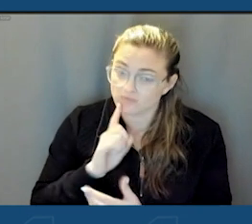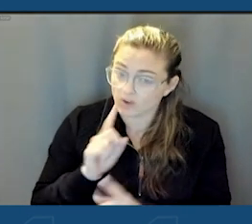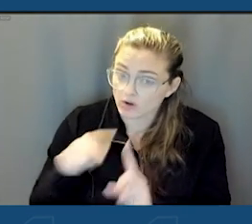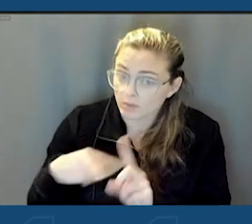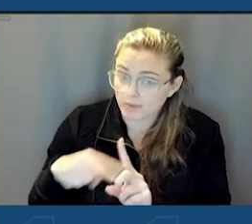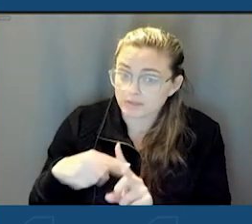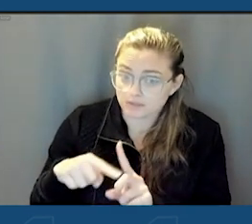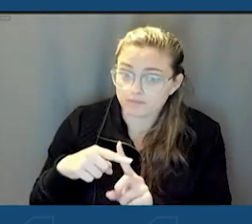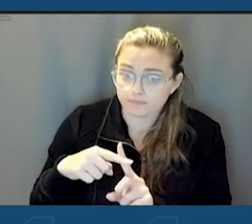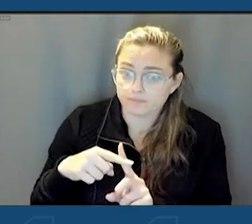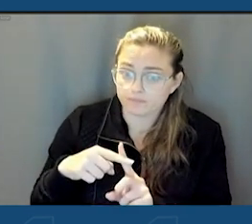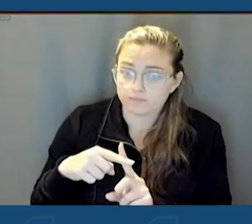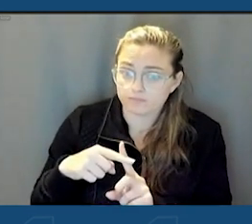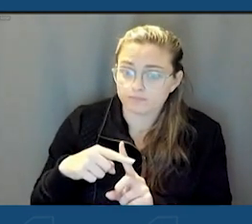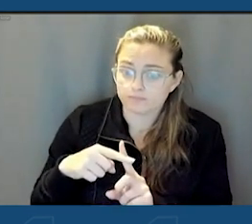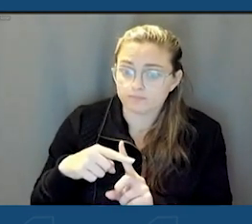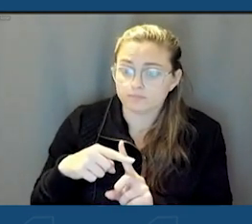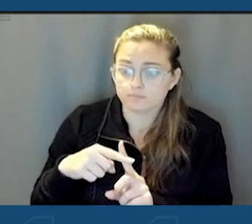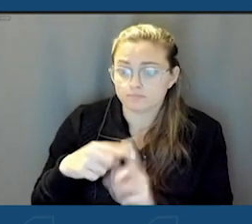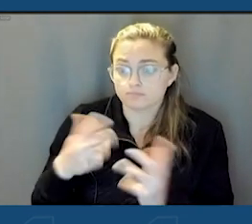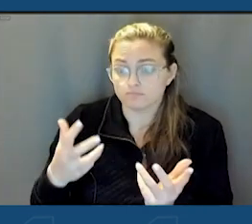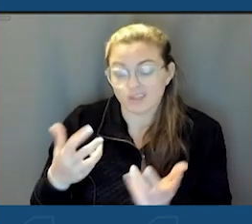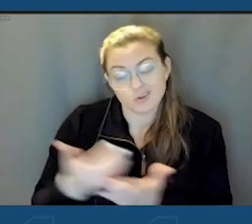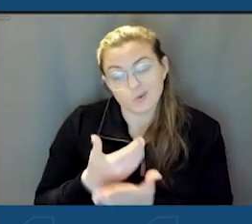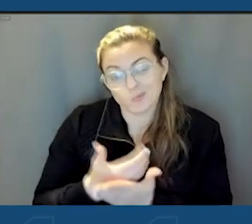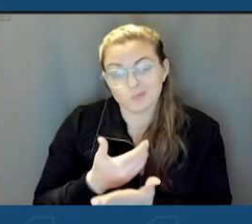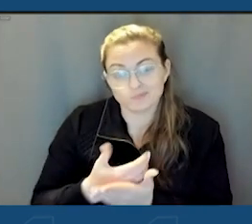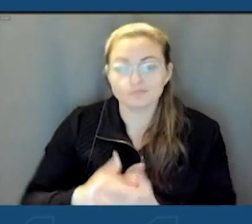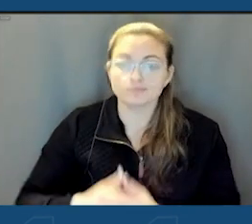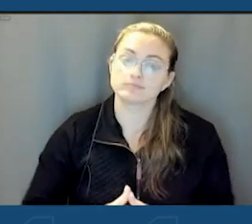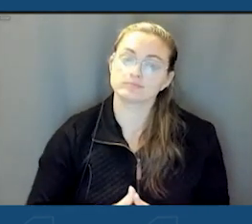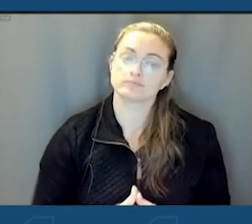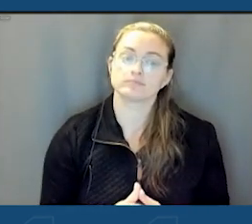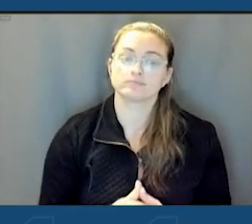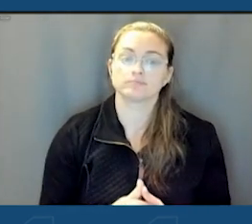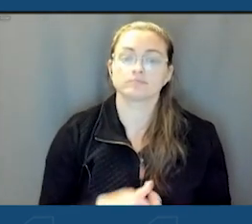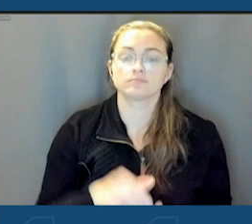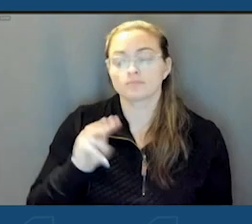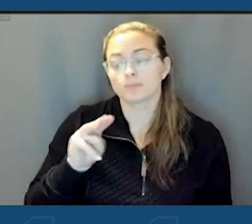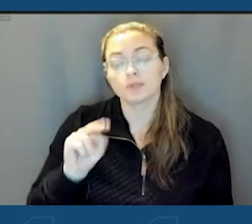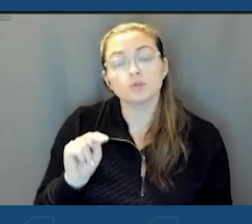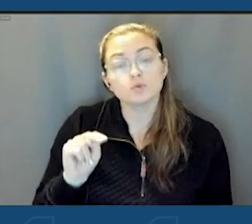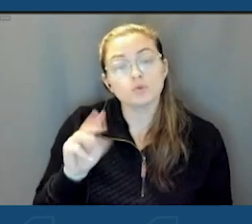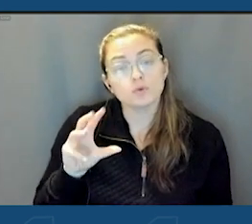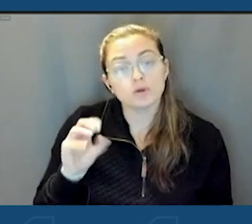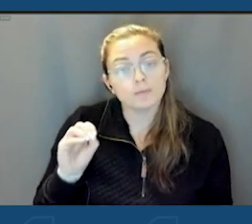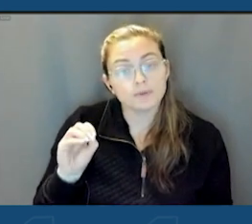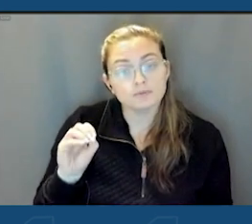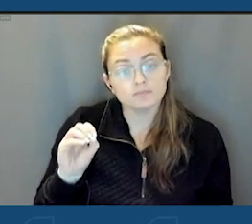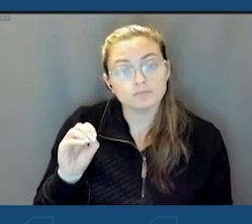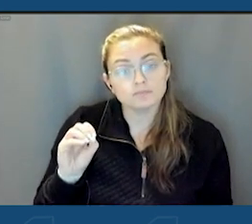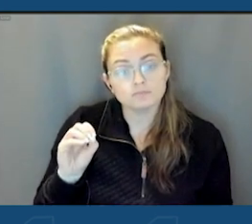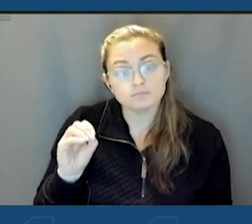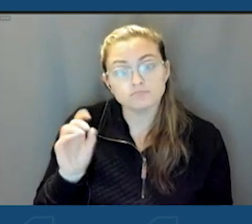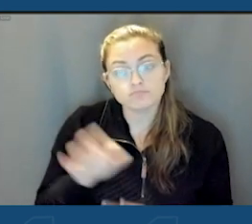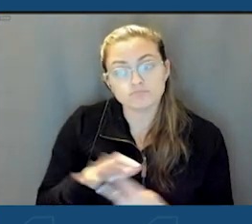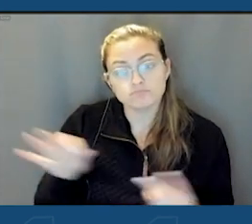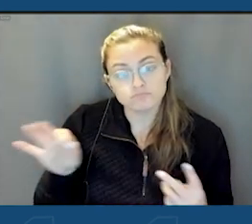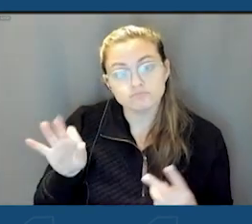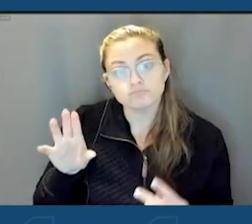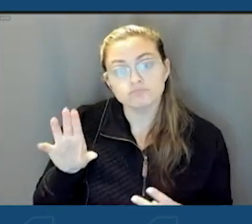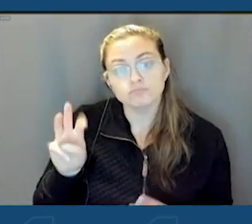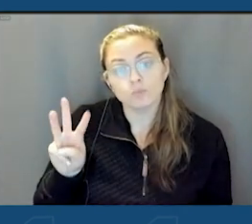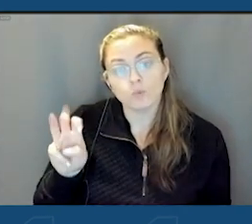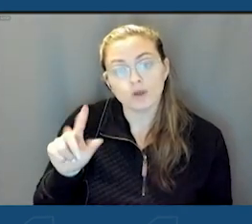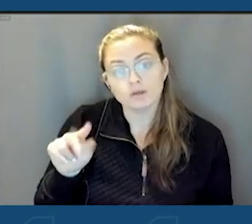news and it's, and it's relatively new. A Minnesota company has chosen Wellsville to,